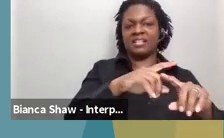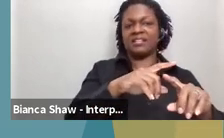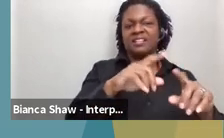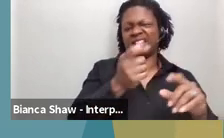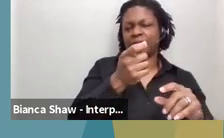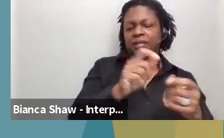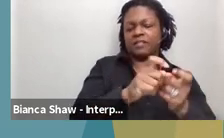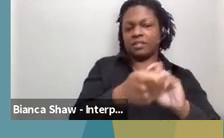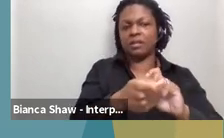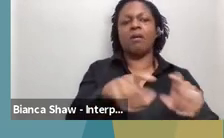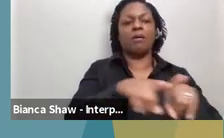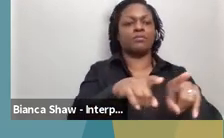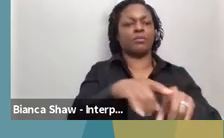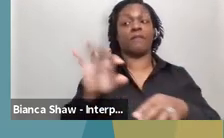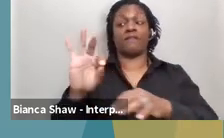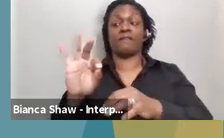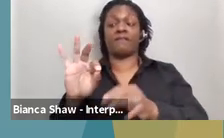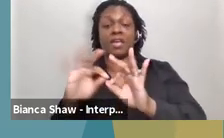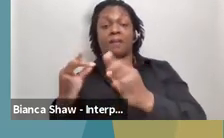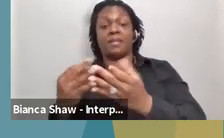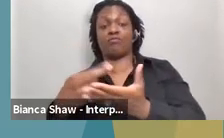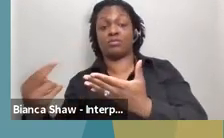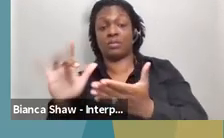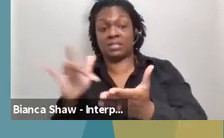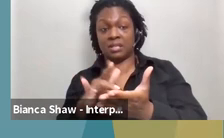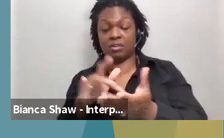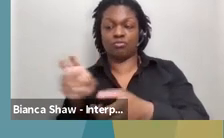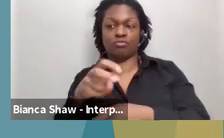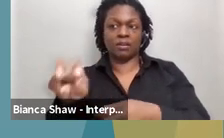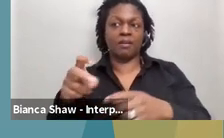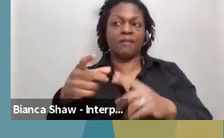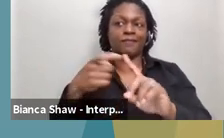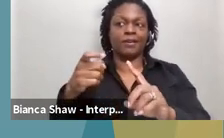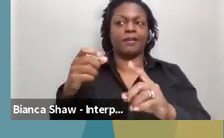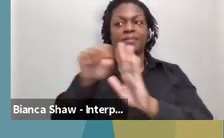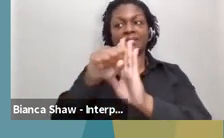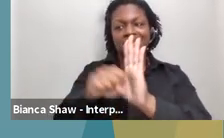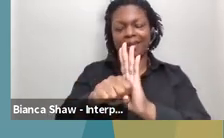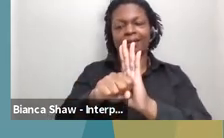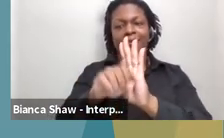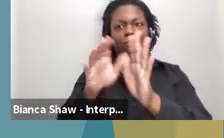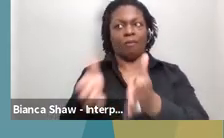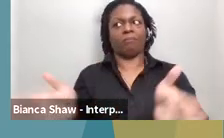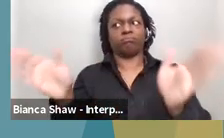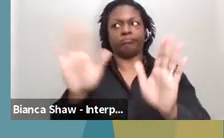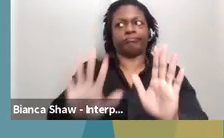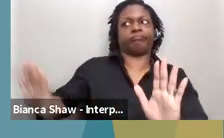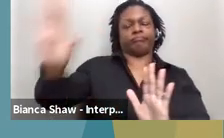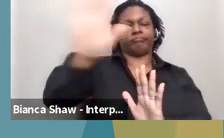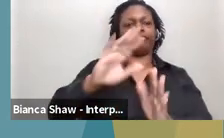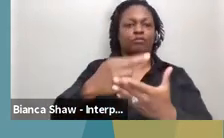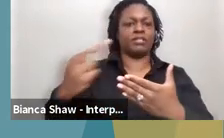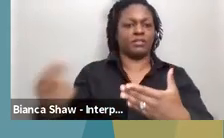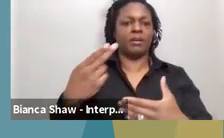transition from onsite to, uh, being a statewide virtual resource hub. And that is available now via